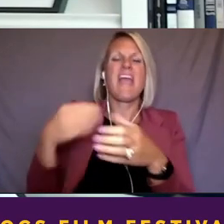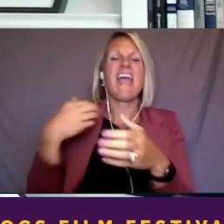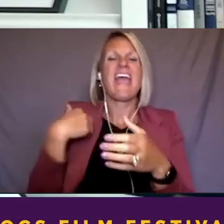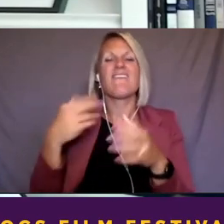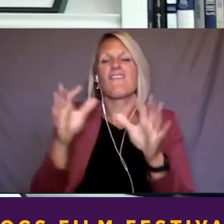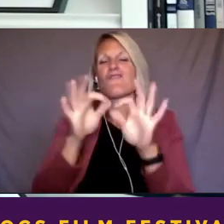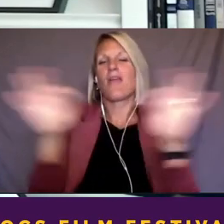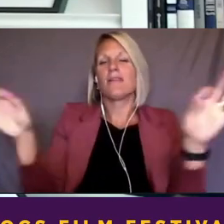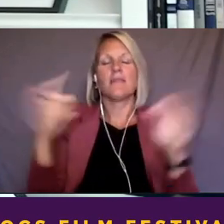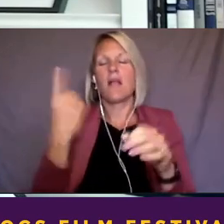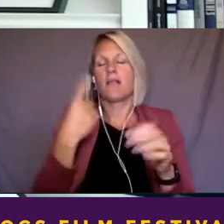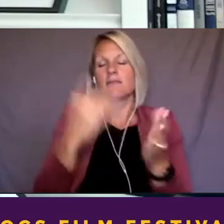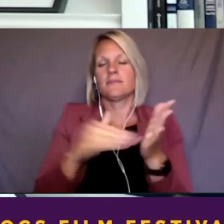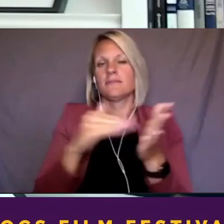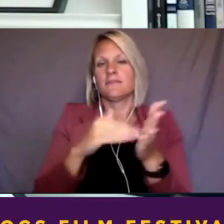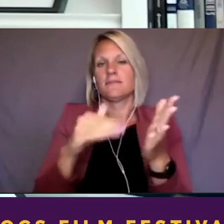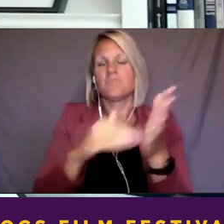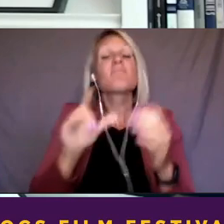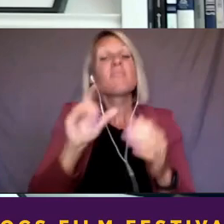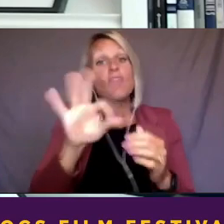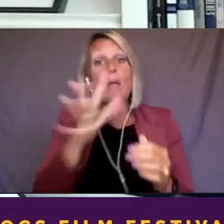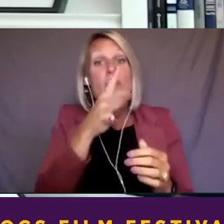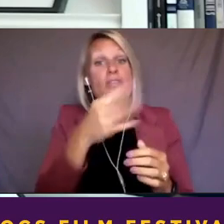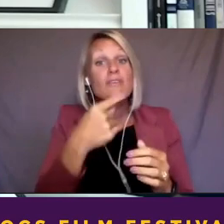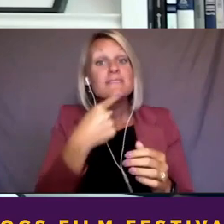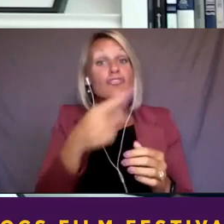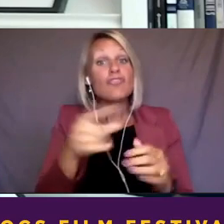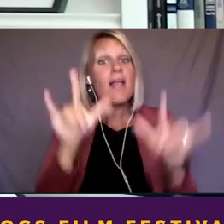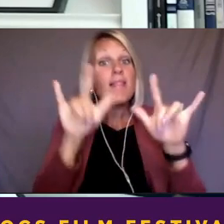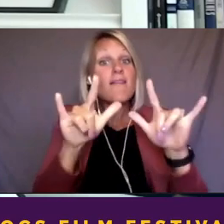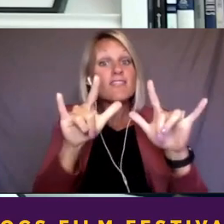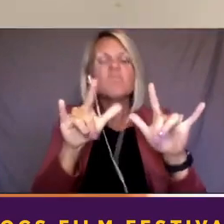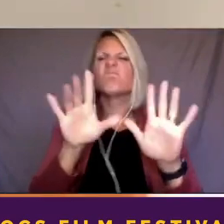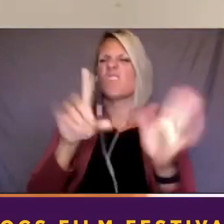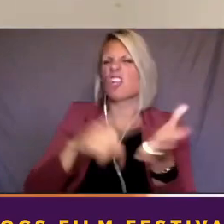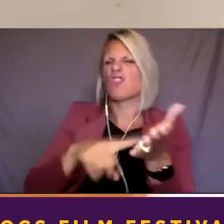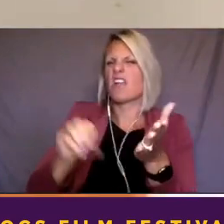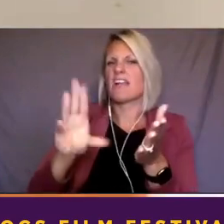time, which was, if your mother tells you that she loves you, check it out.